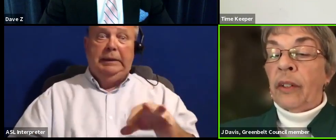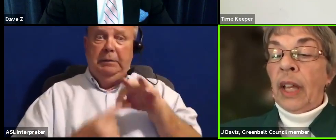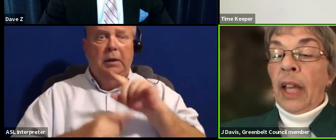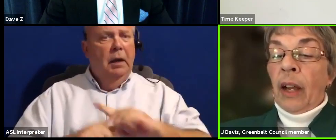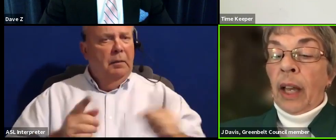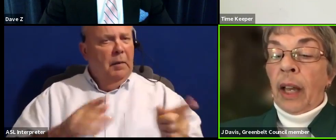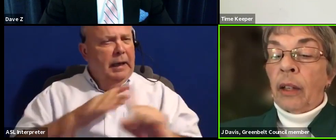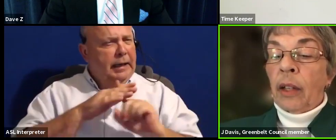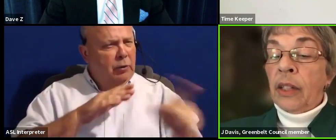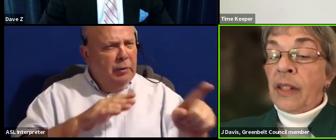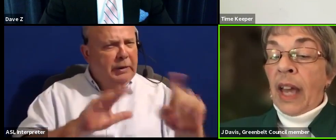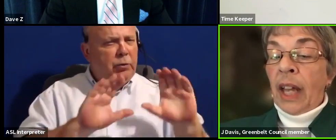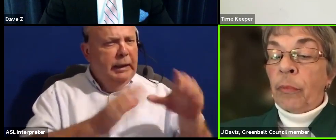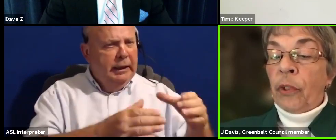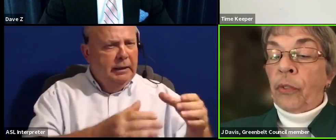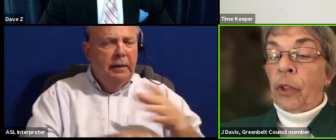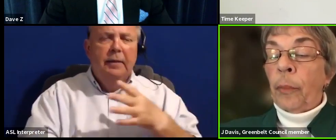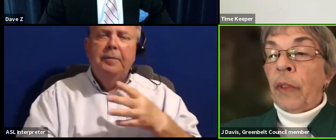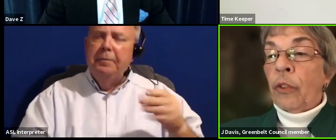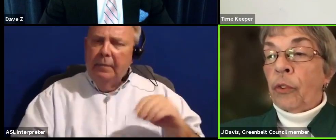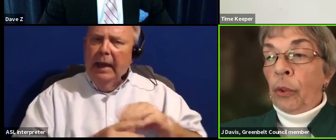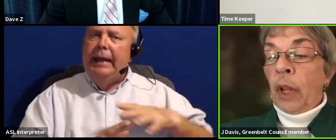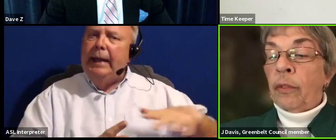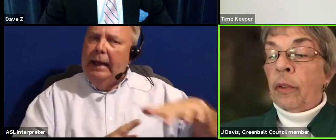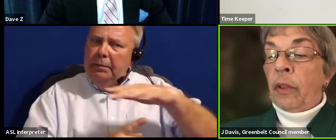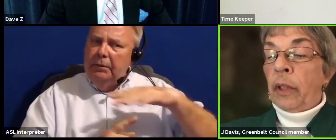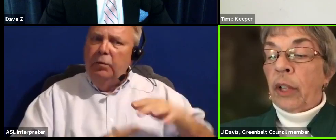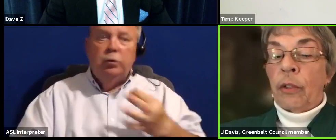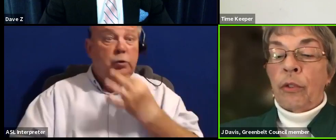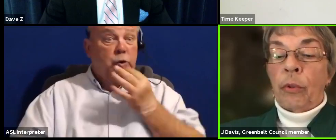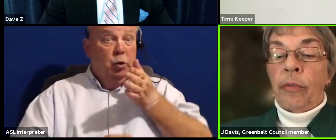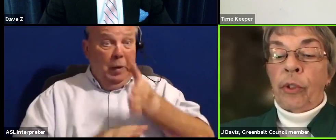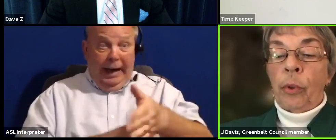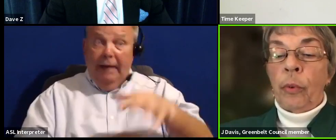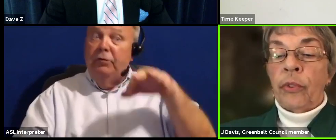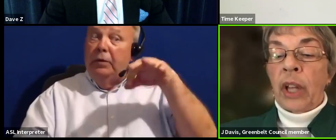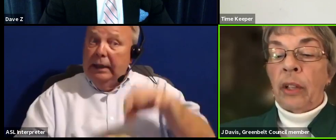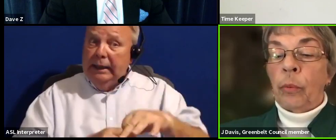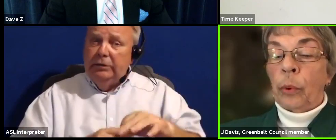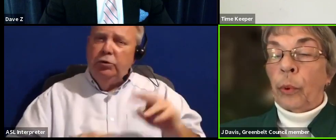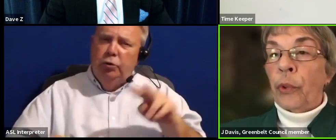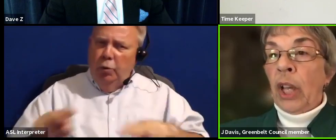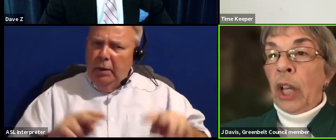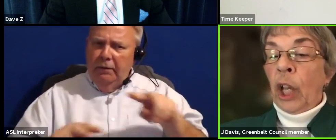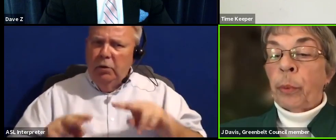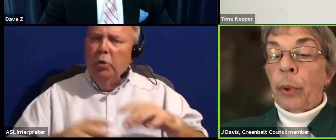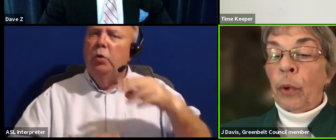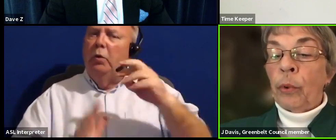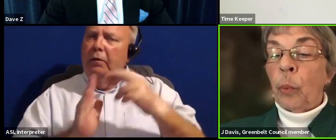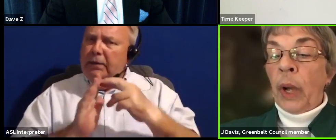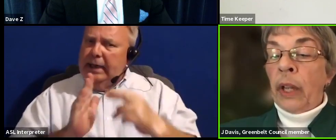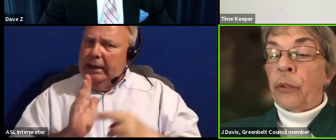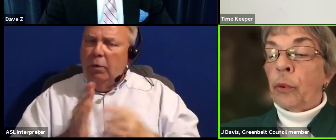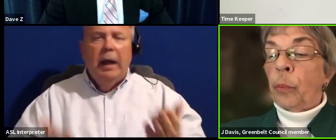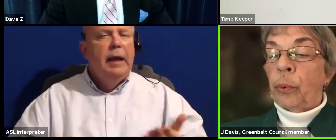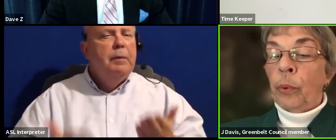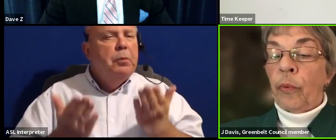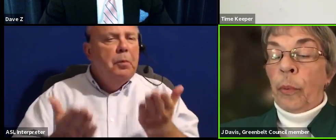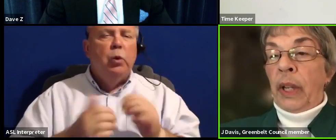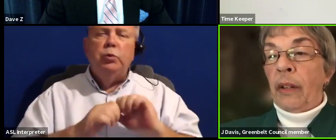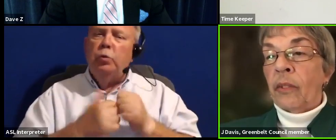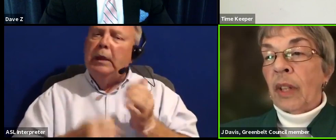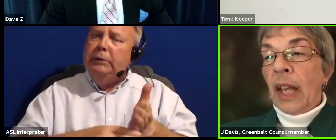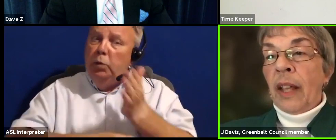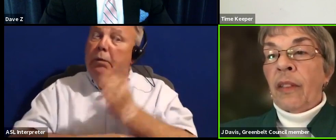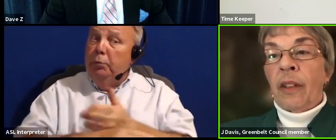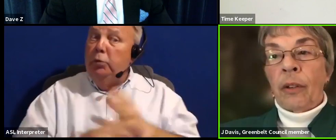retreat and in the atmosphere soon after the election to review the standing rules and propose ways to improve